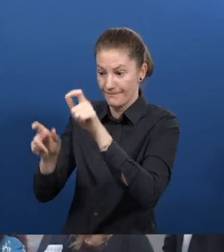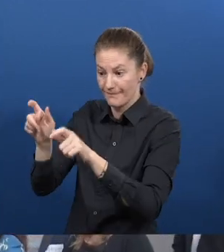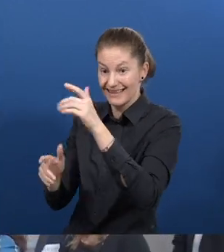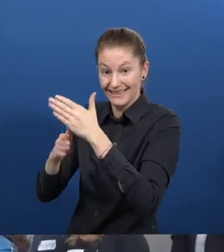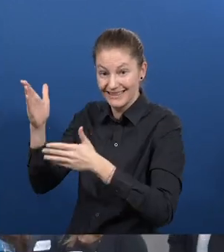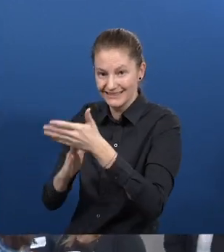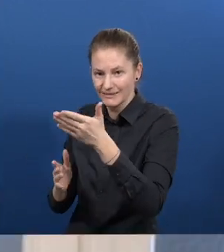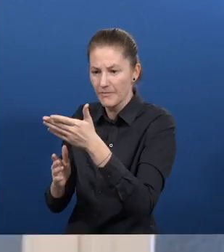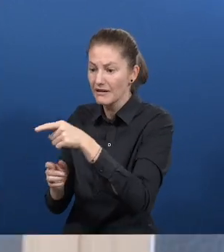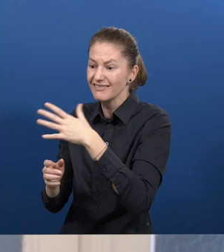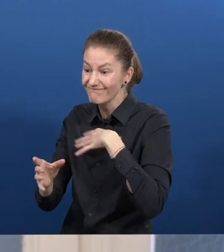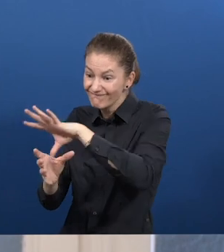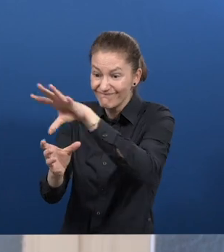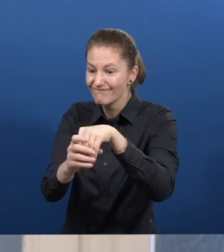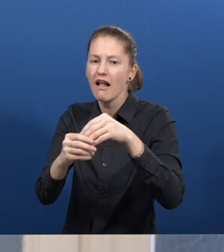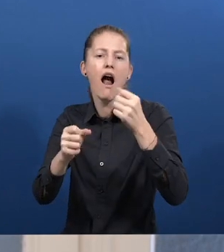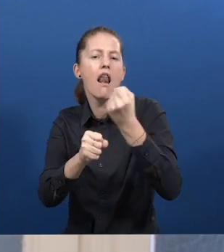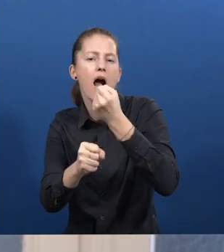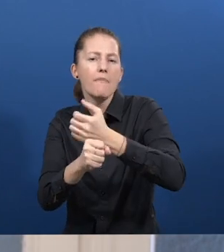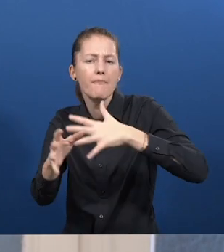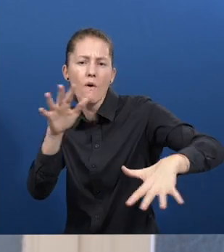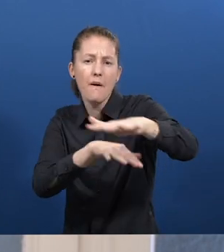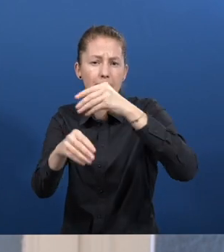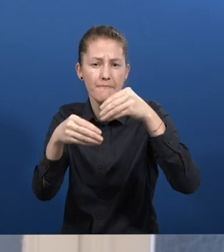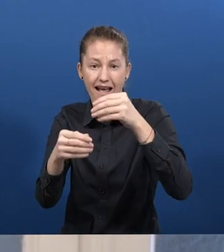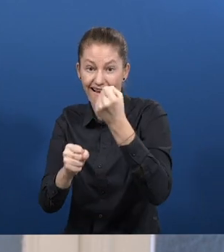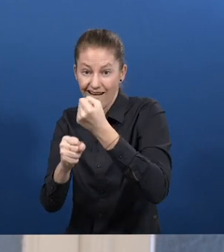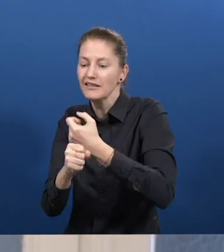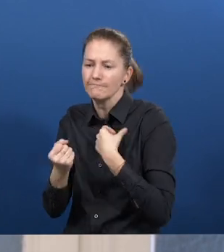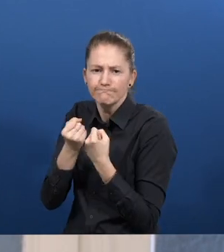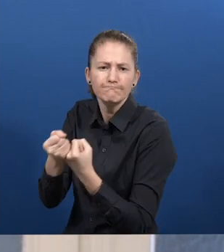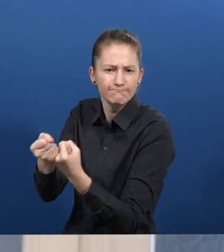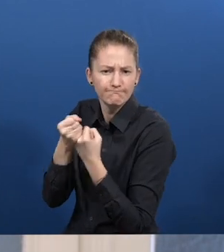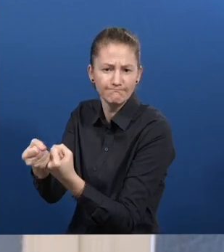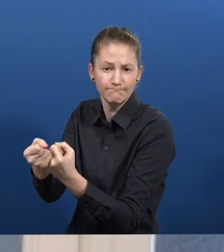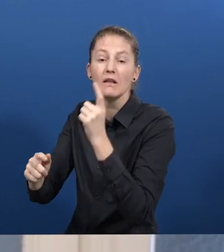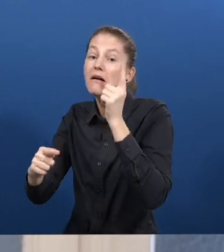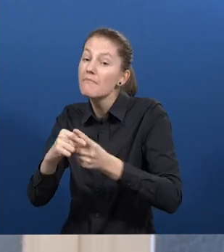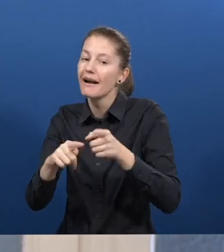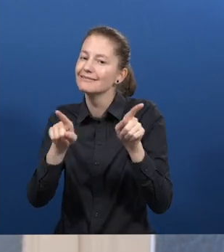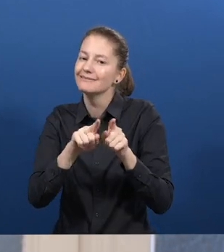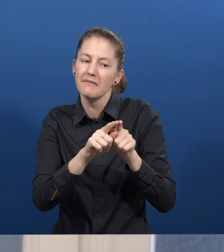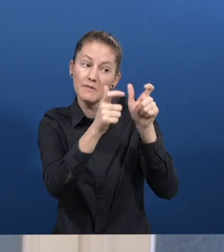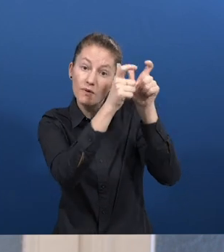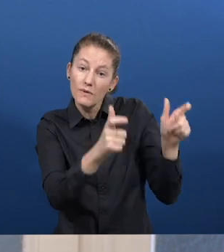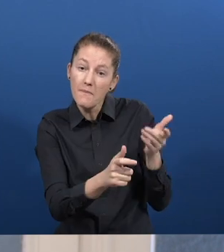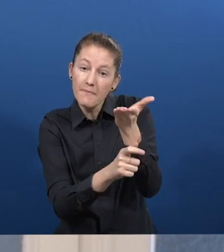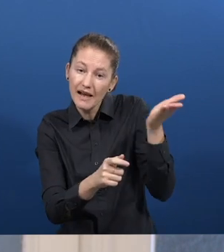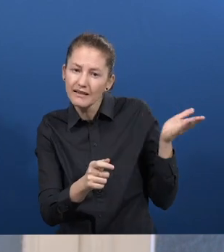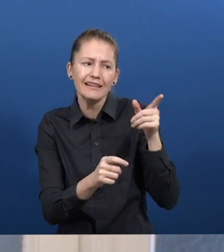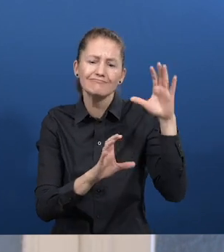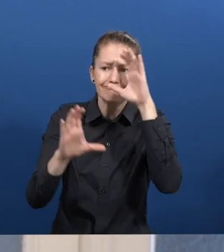for a job in the open labor market, and also support the company in the search for this ideal profile to promote diversity and inclusion within their